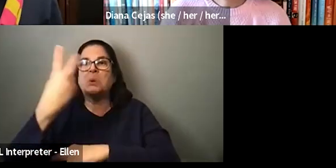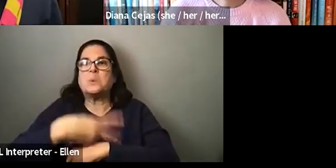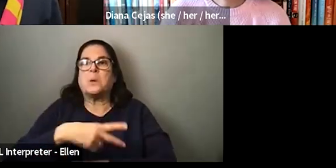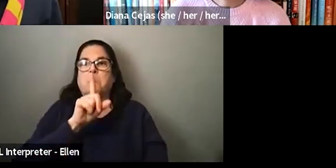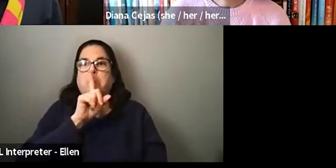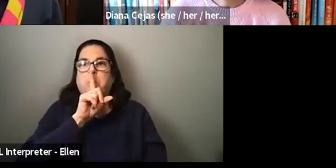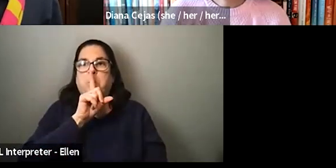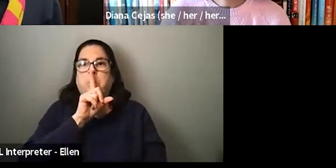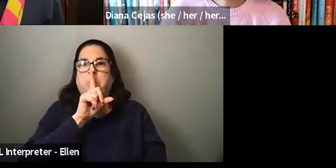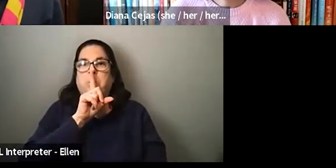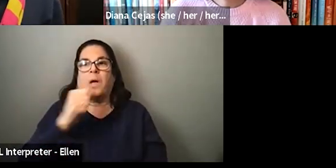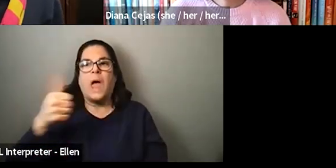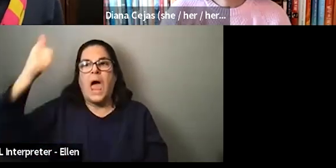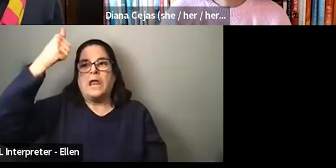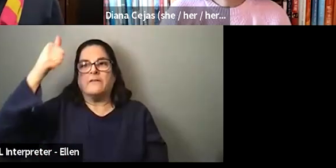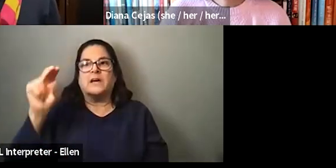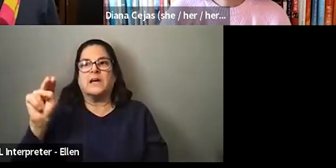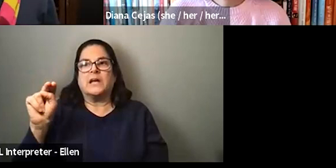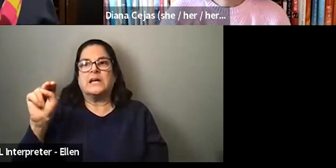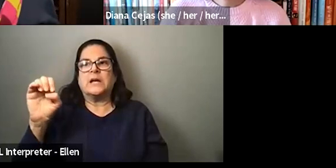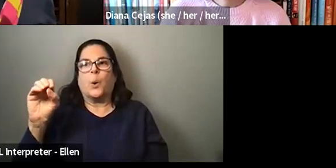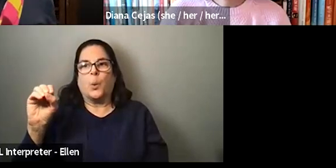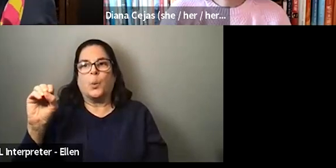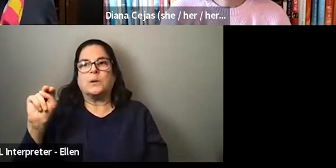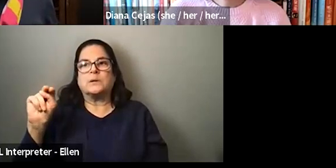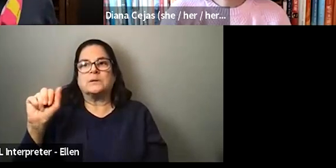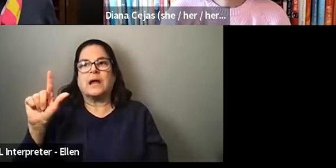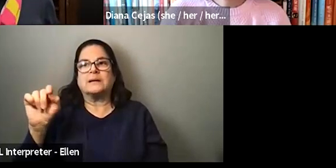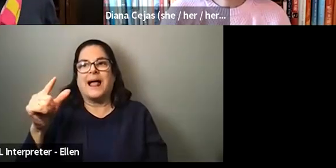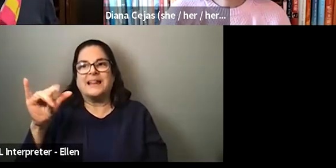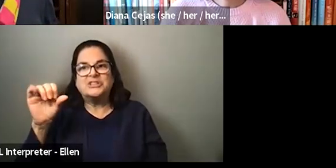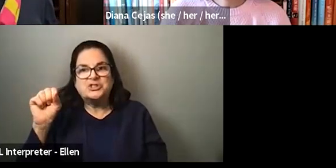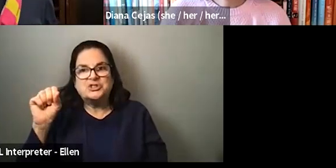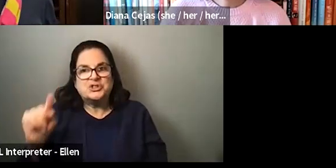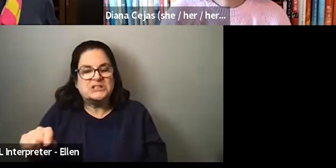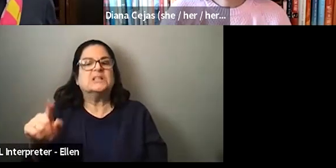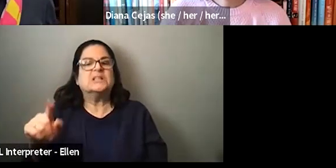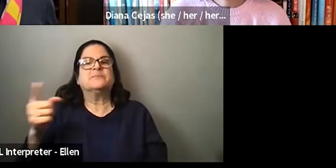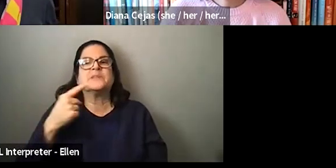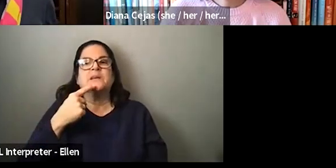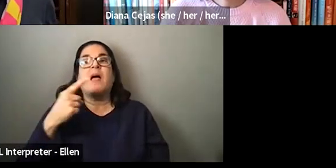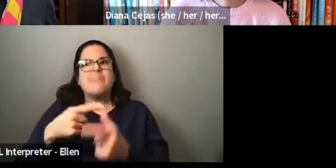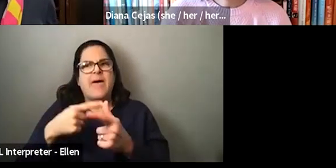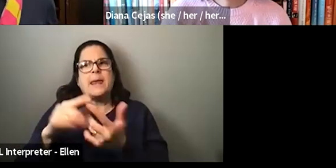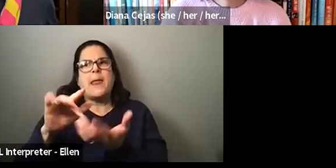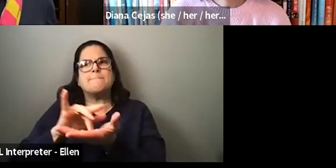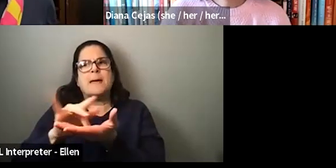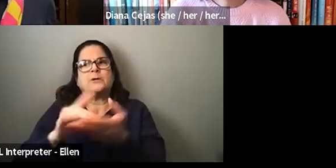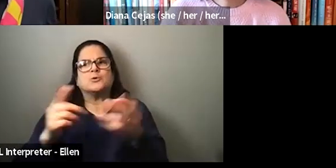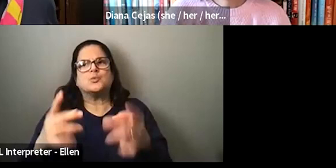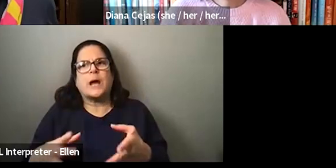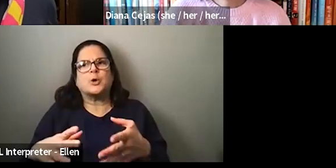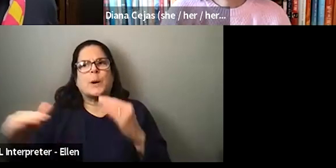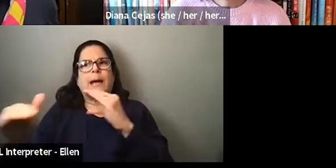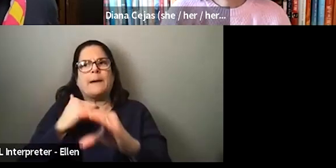of neonatology. And then I got an email that's from the medical director that said, I'm so sorry, Jen. Um, it turns